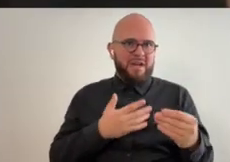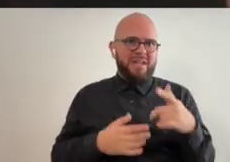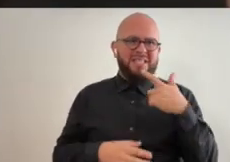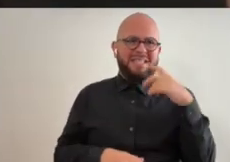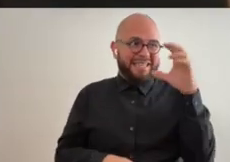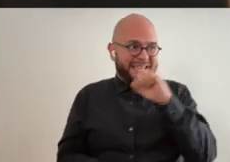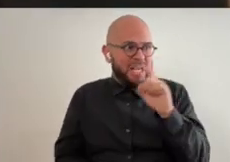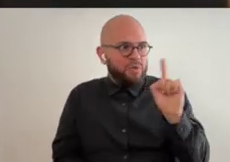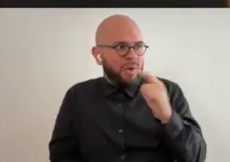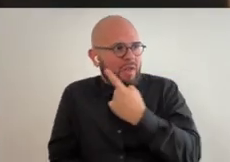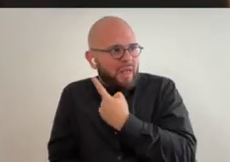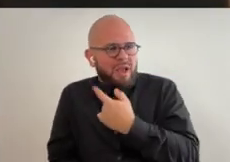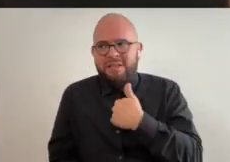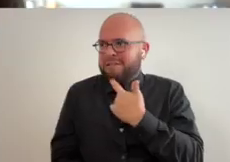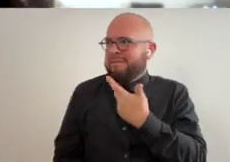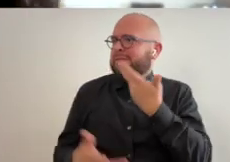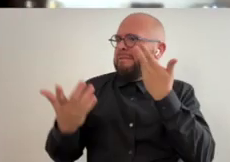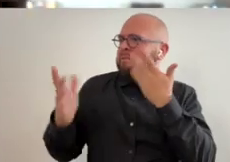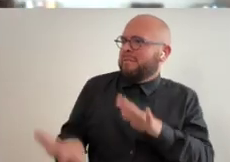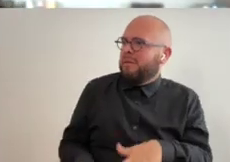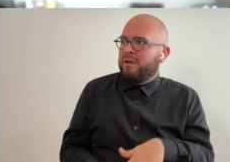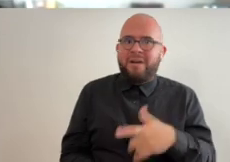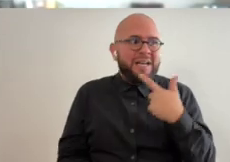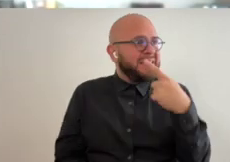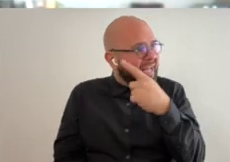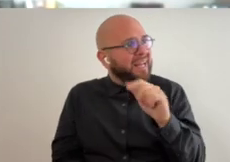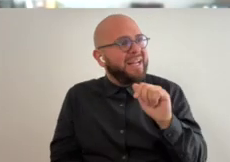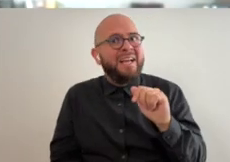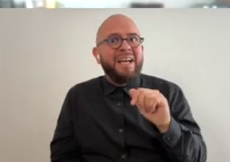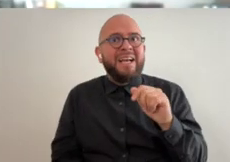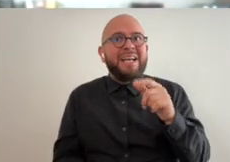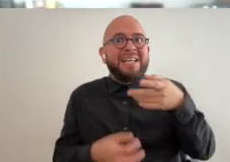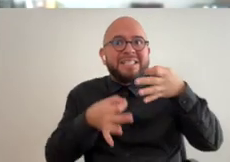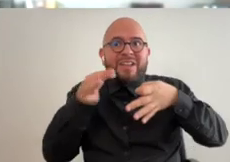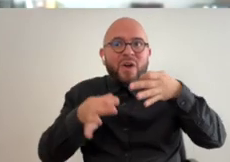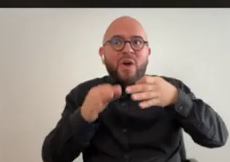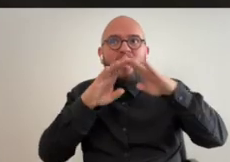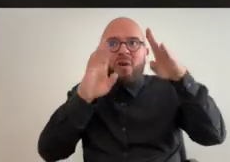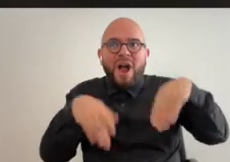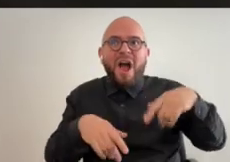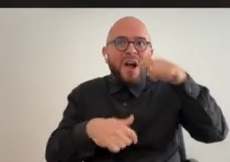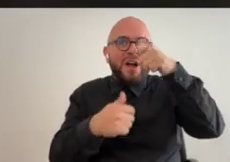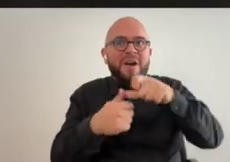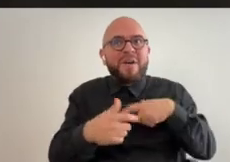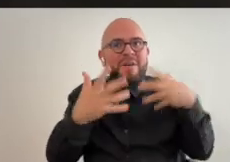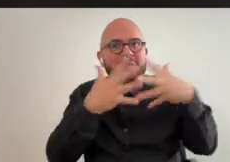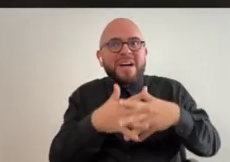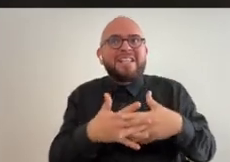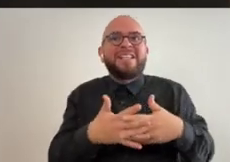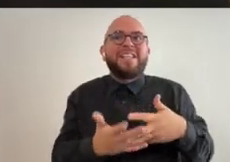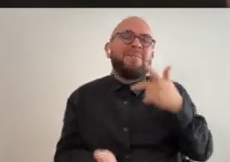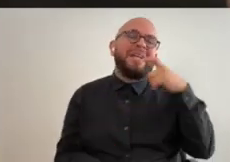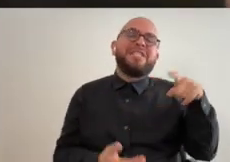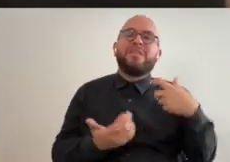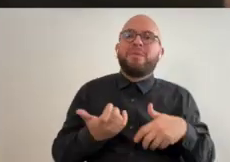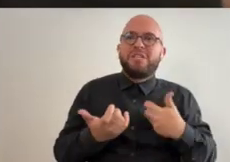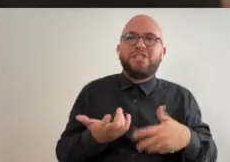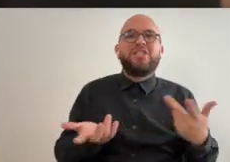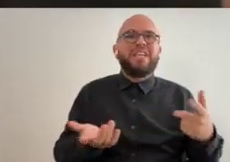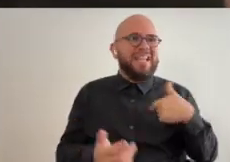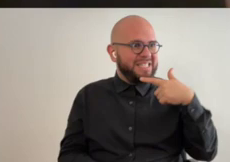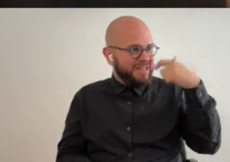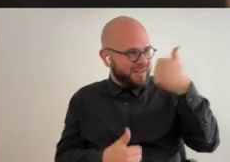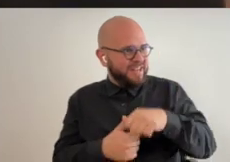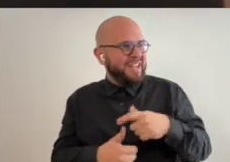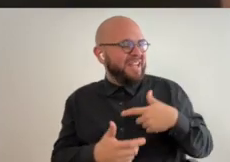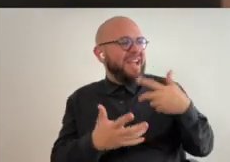and she's like i don't know for when i got busted because she's a musician i was